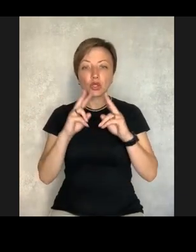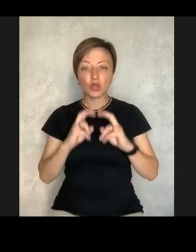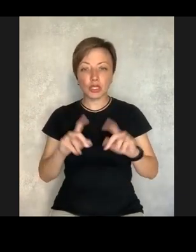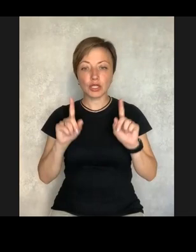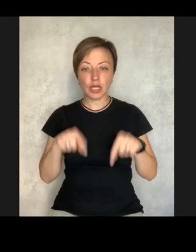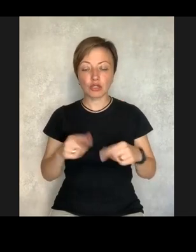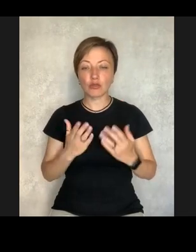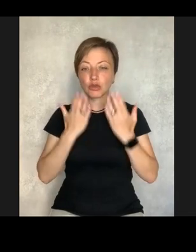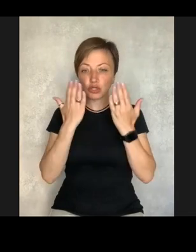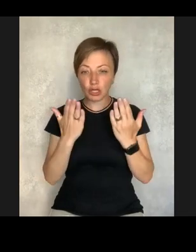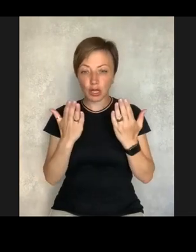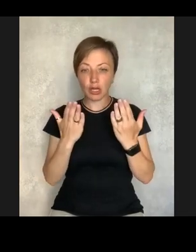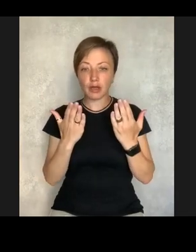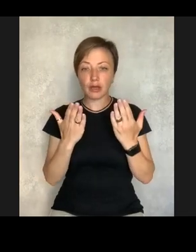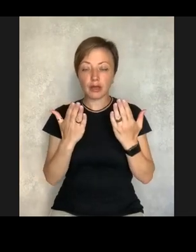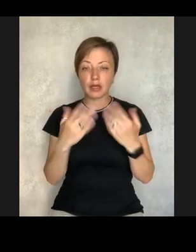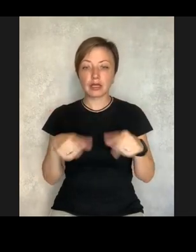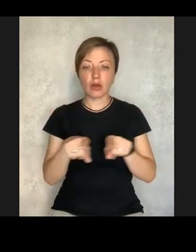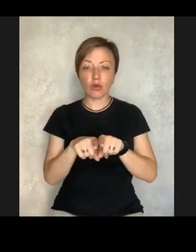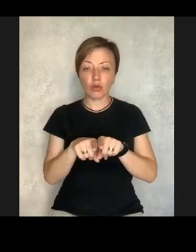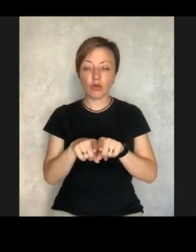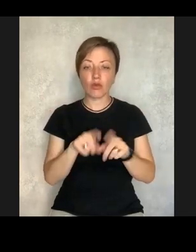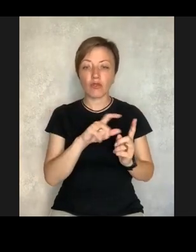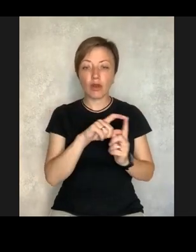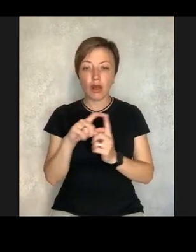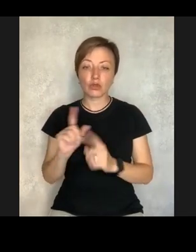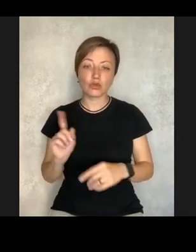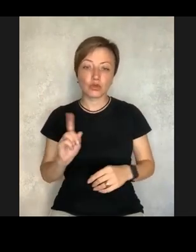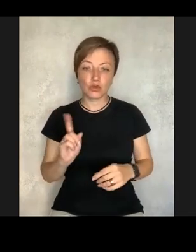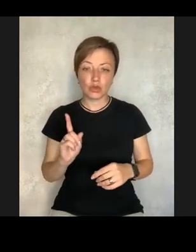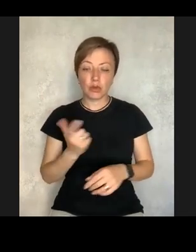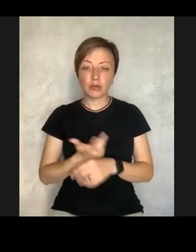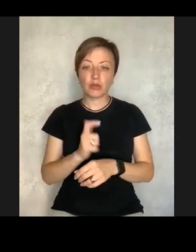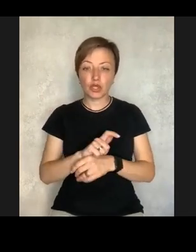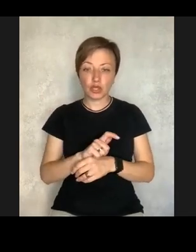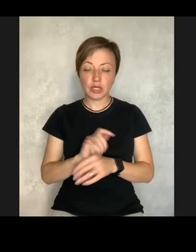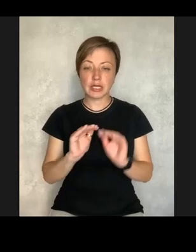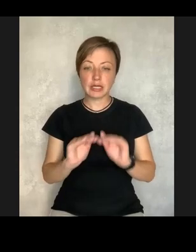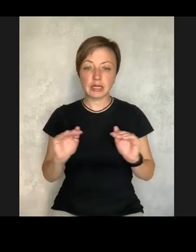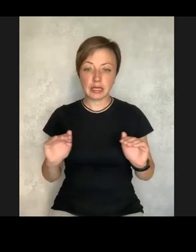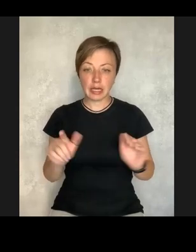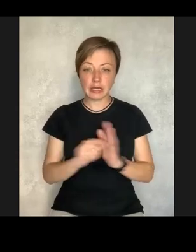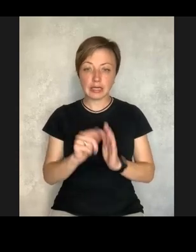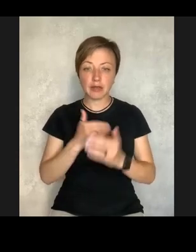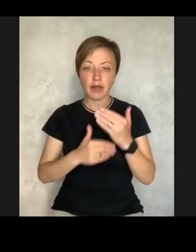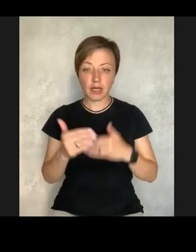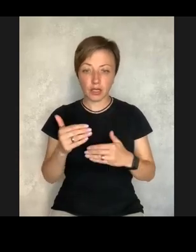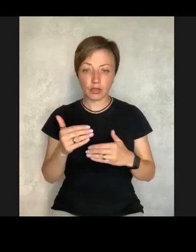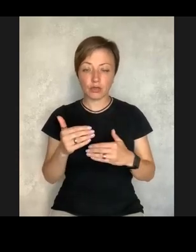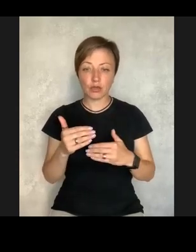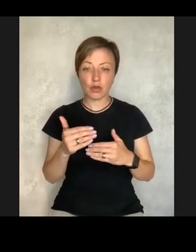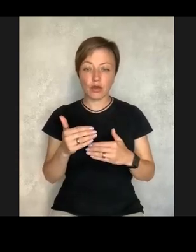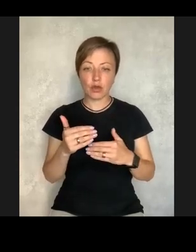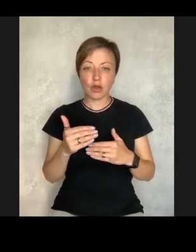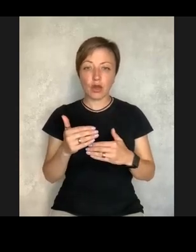And this, well, I read this survey and it said one of the quotes that most children